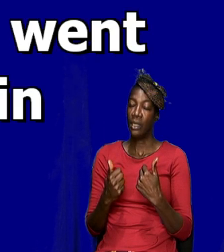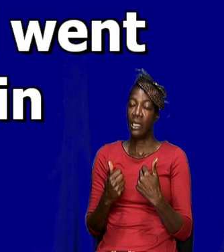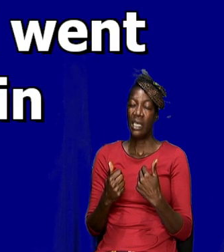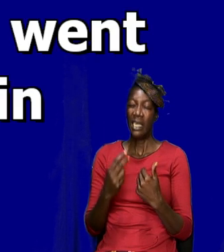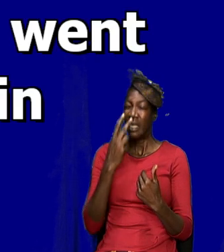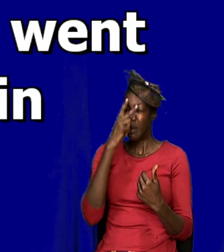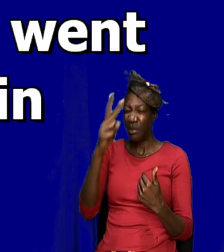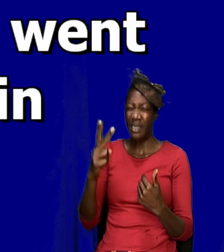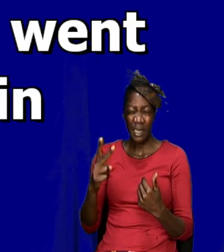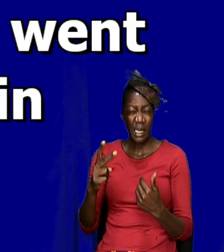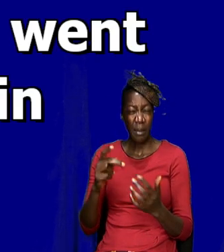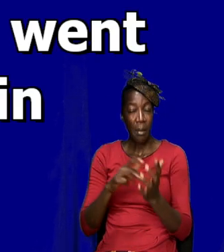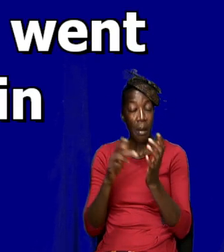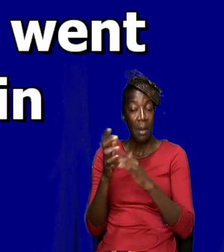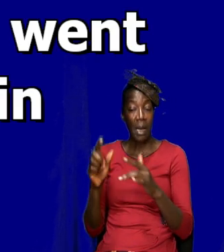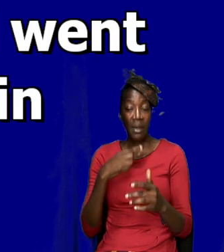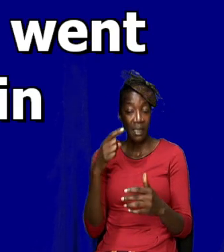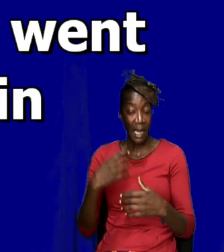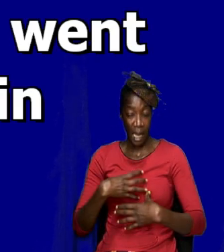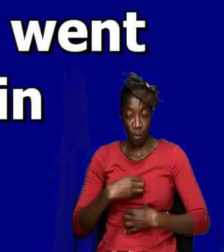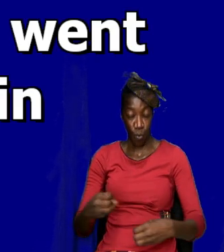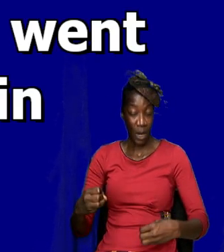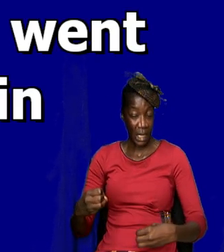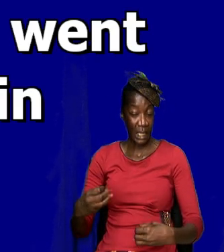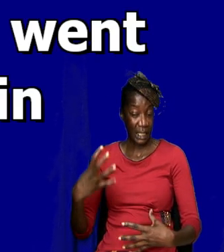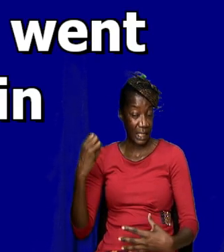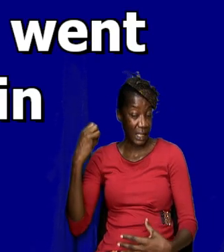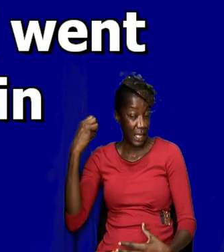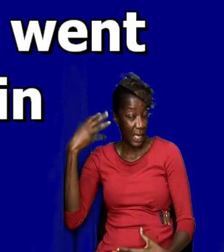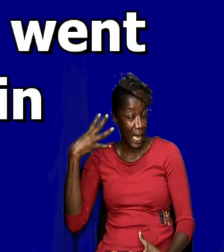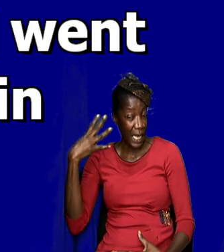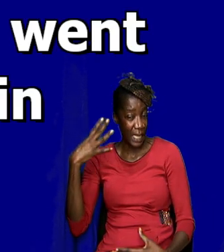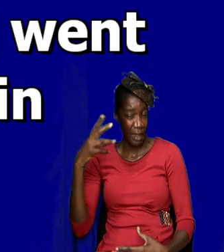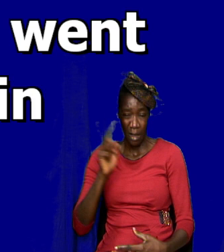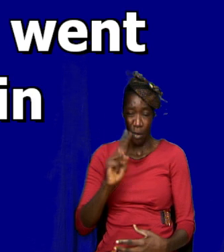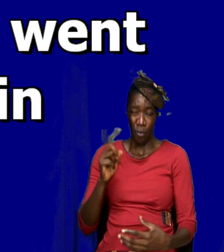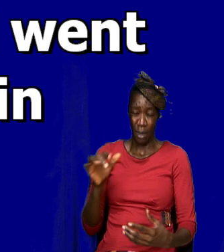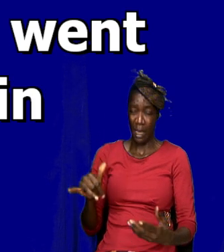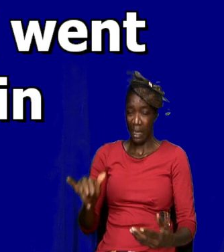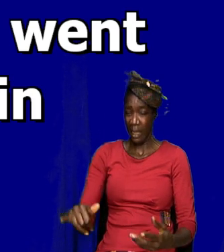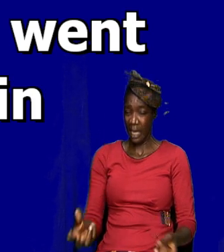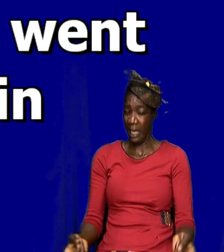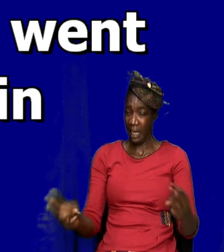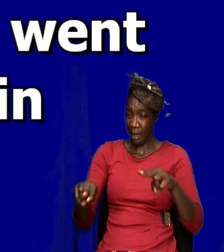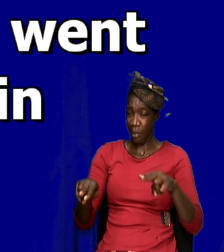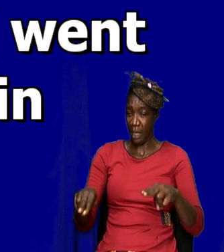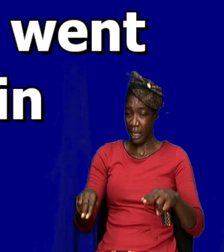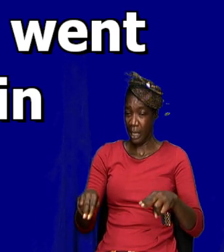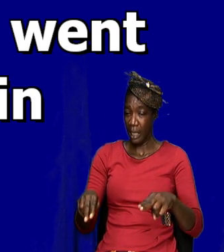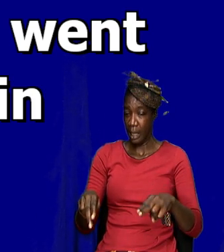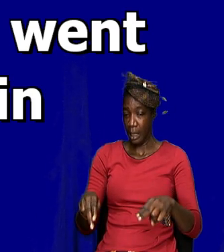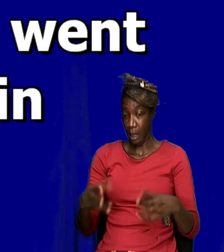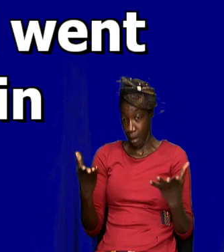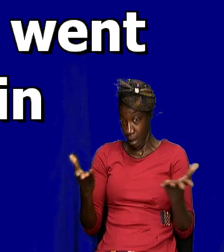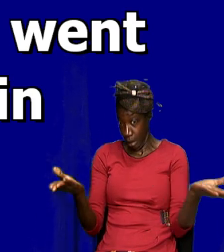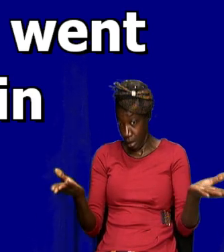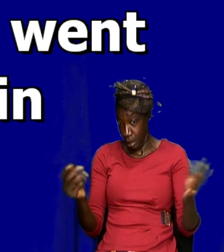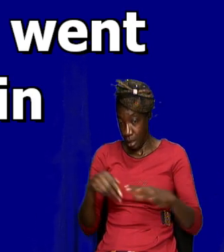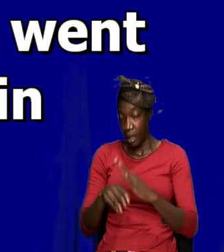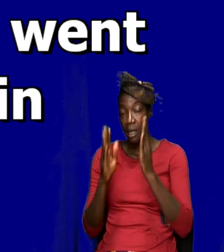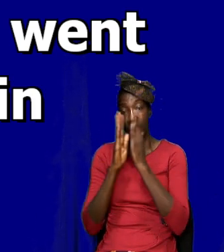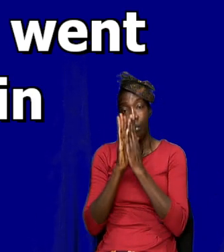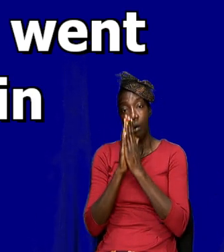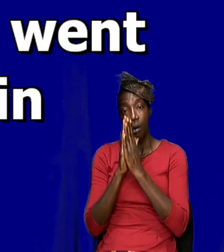white as light and so, but where did that happen? That happened while they were in prayer. let us